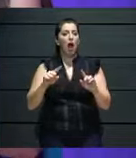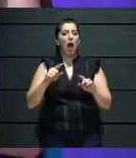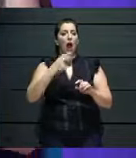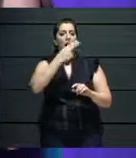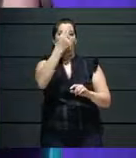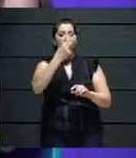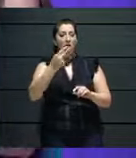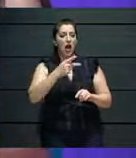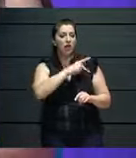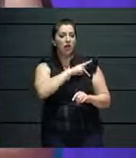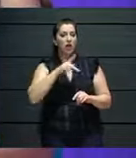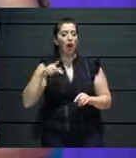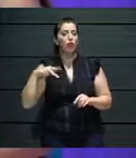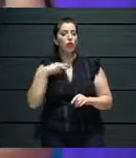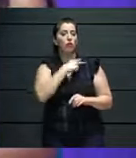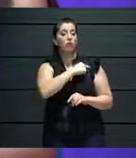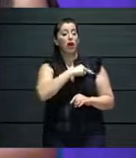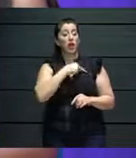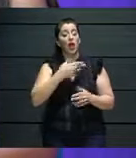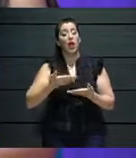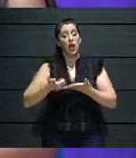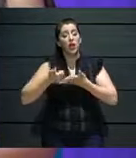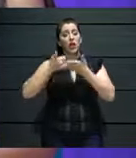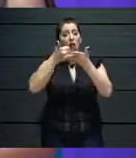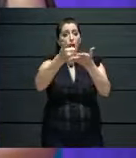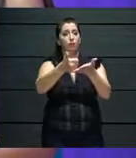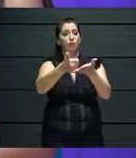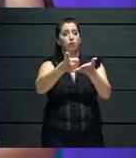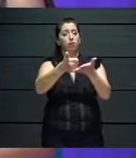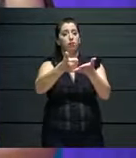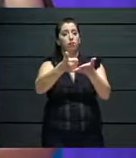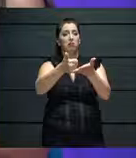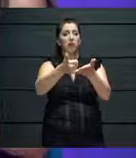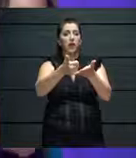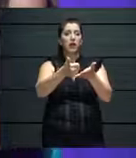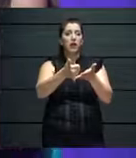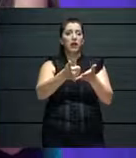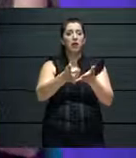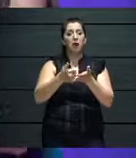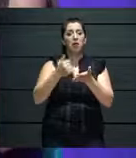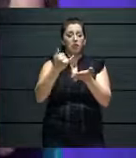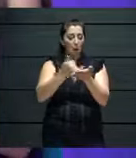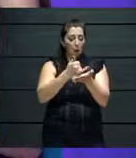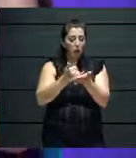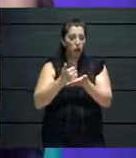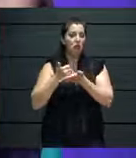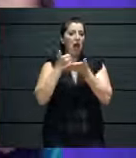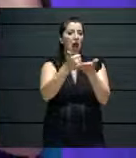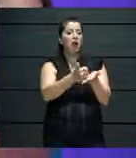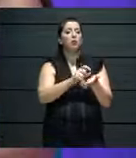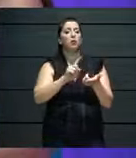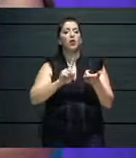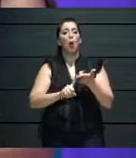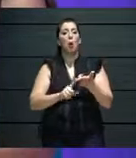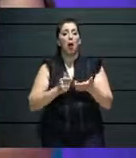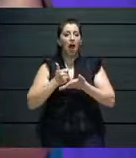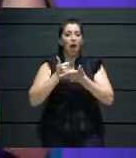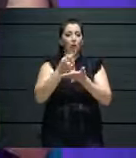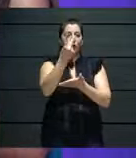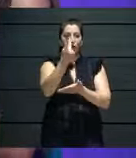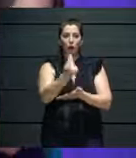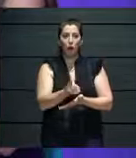financial assistance, support to the artists, whoever needed anything at all,